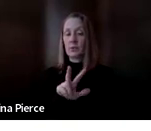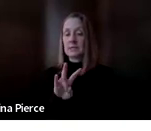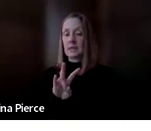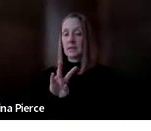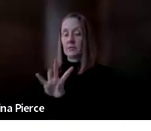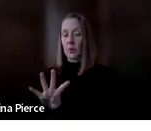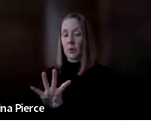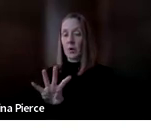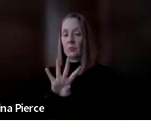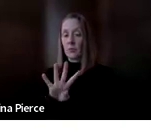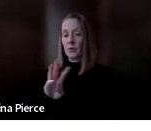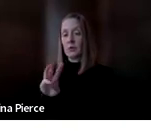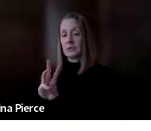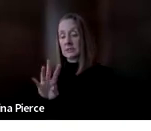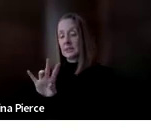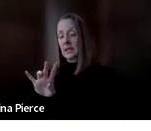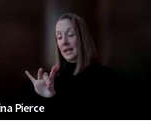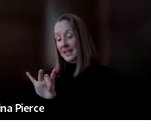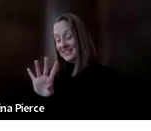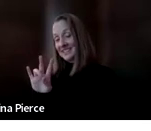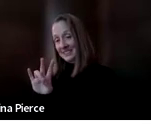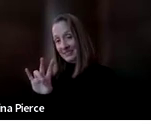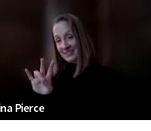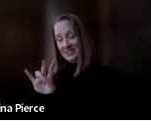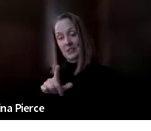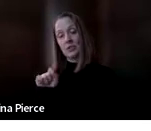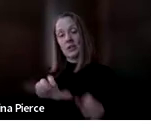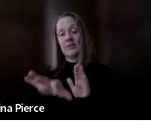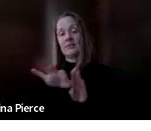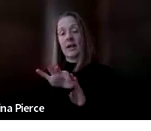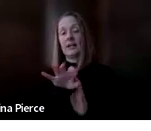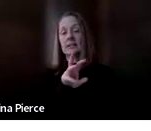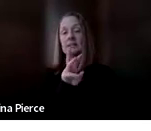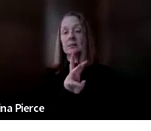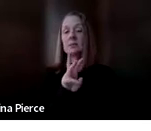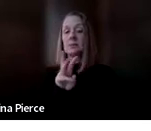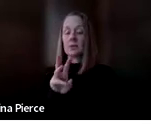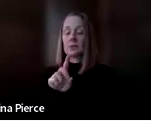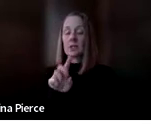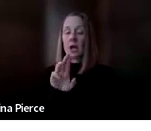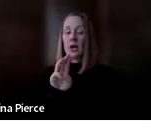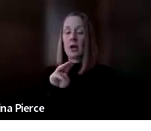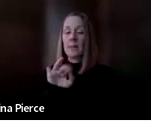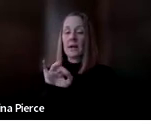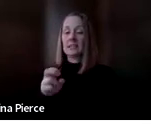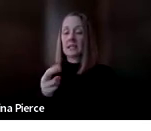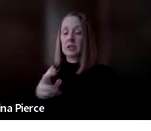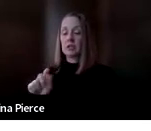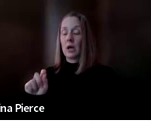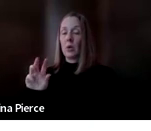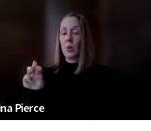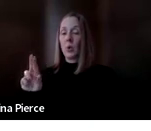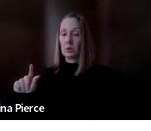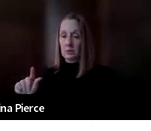-4687 and you can find them at www.drmich.org